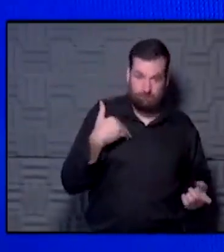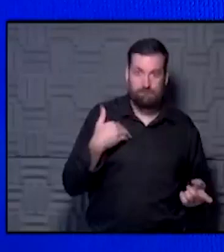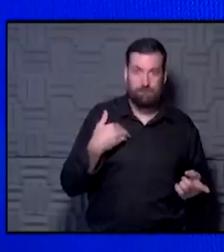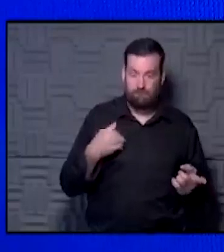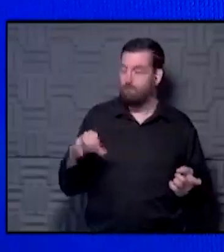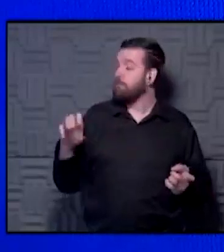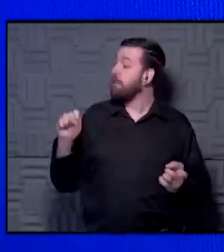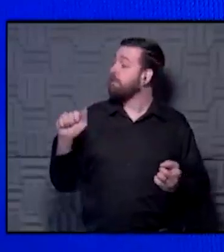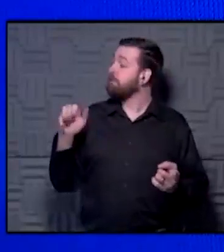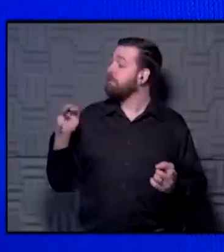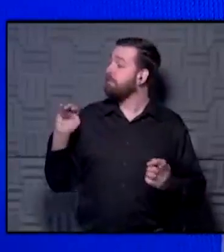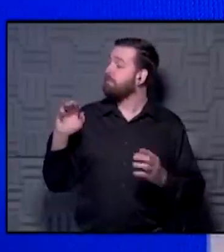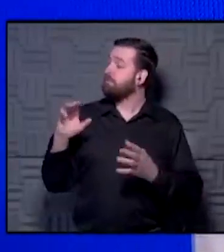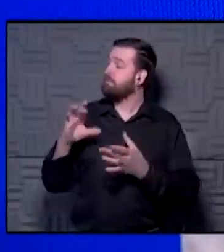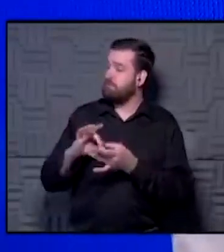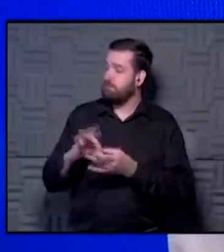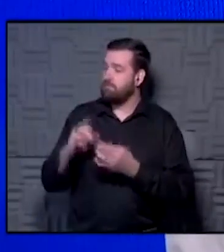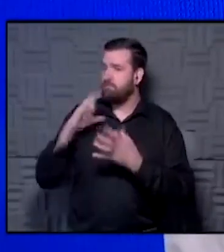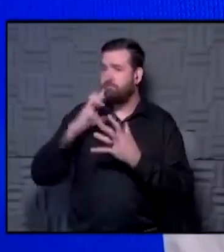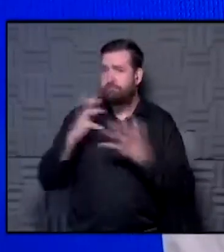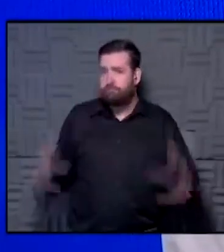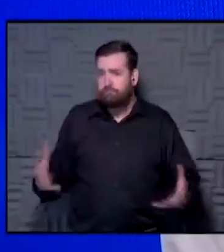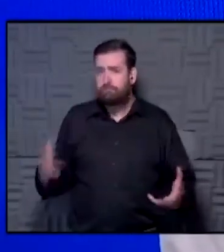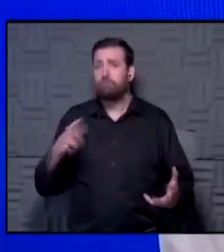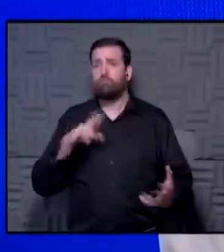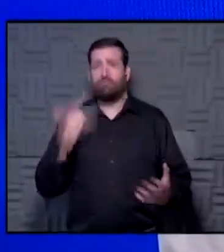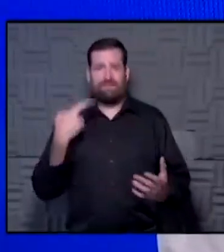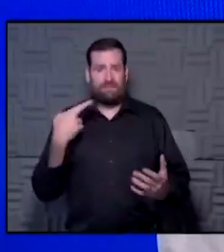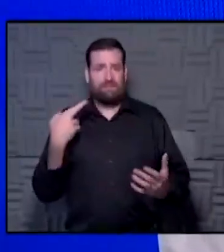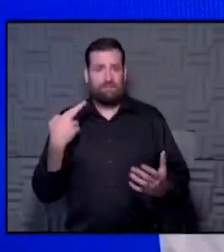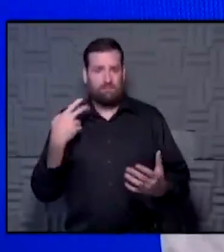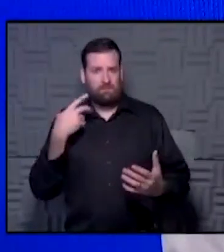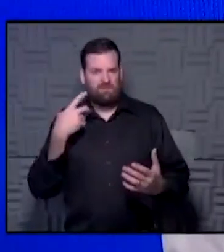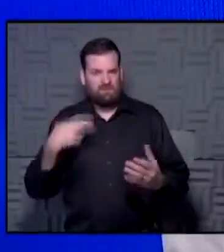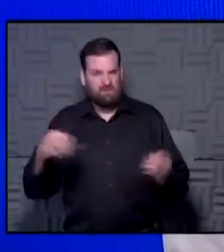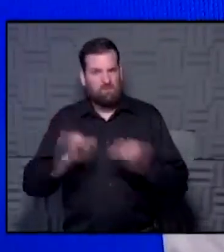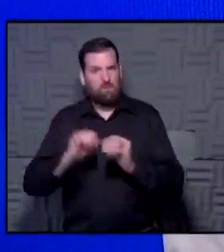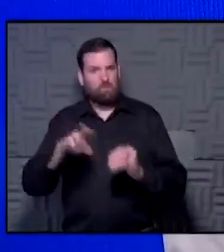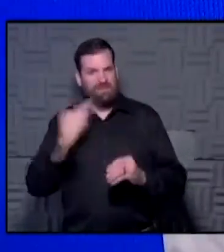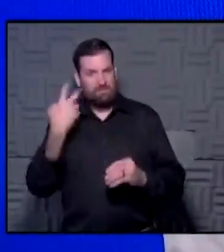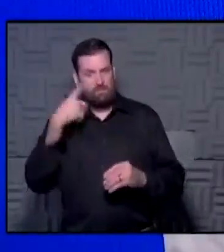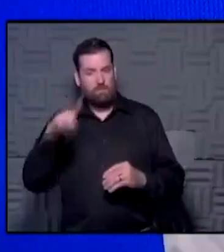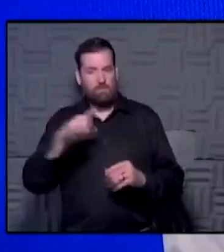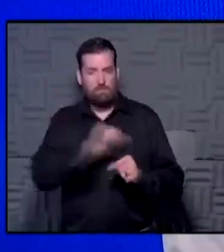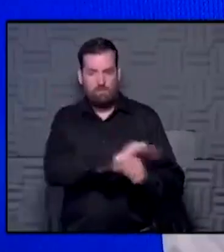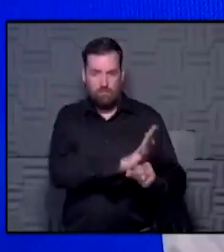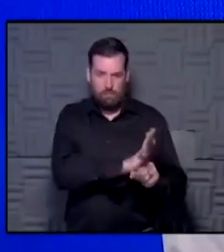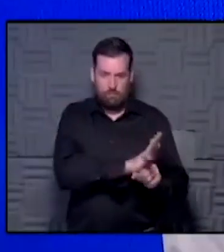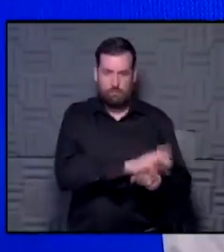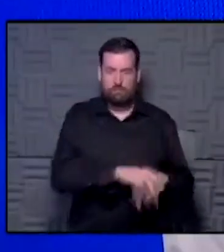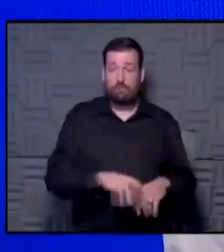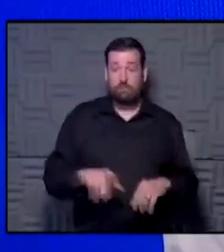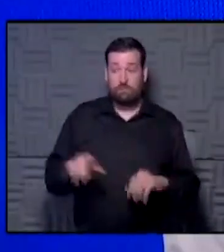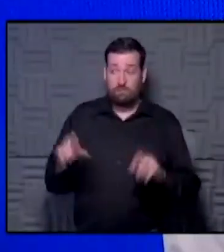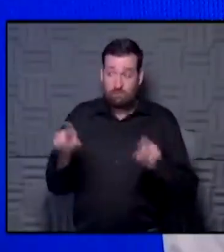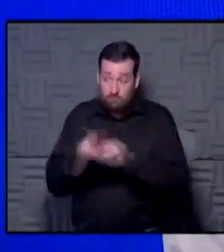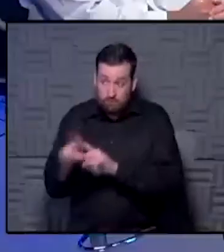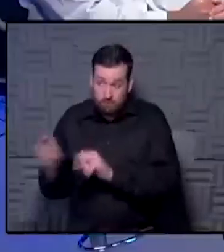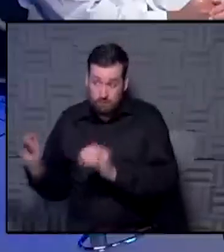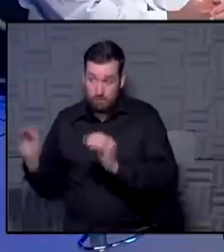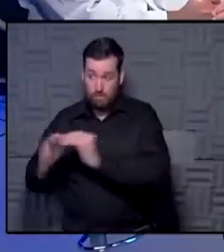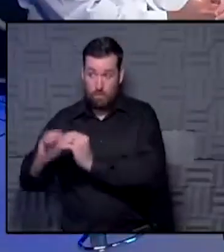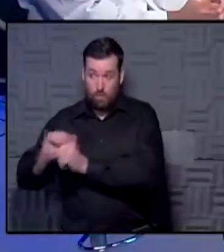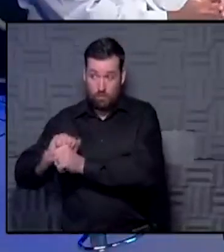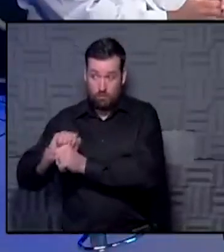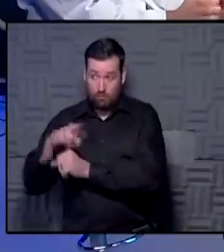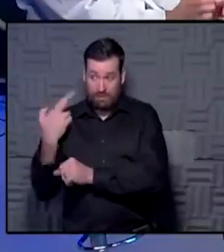Sam says that obesity is a risk factor for COVID-19. He wants to know, it also a risk factor for cancer? Ah, great